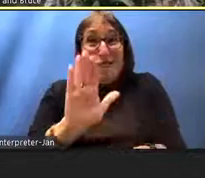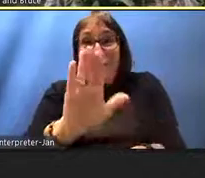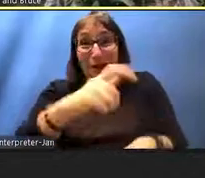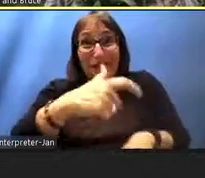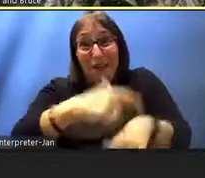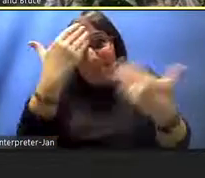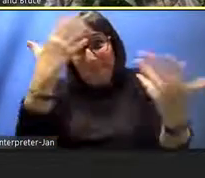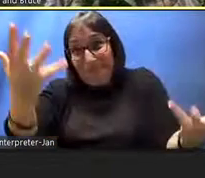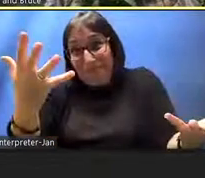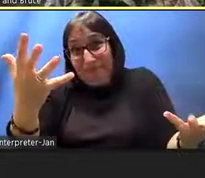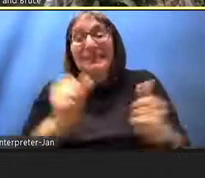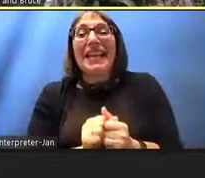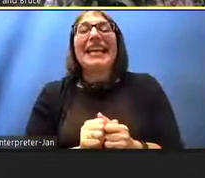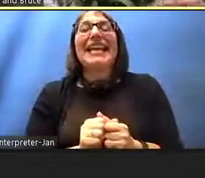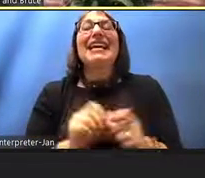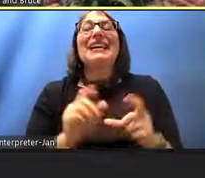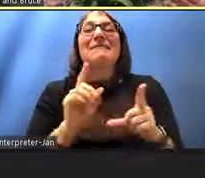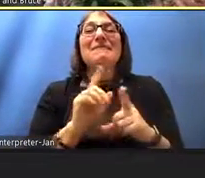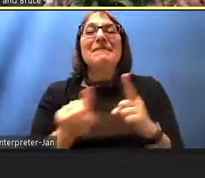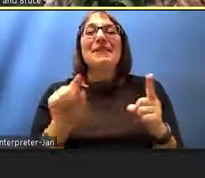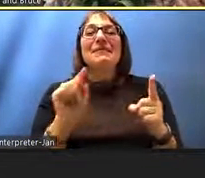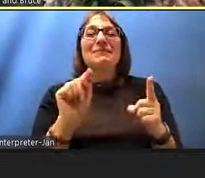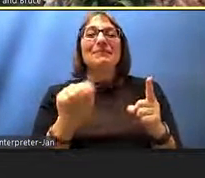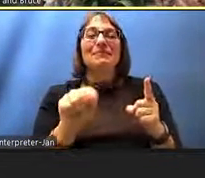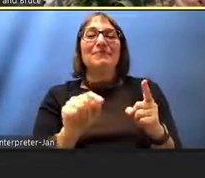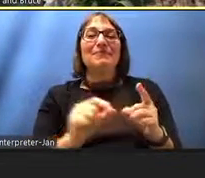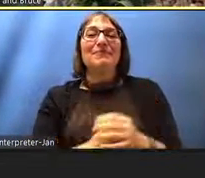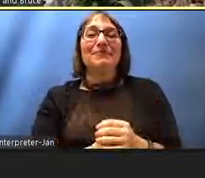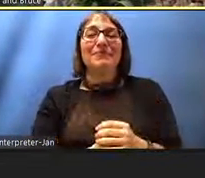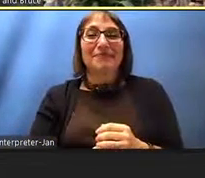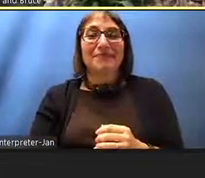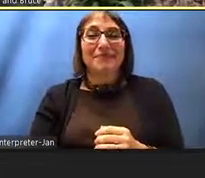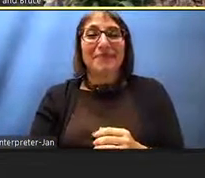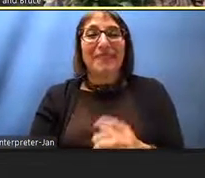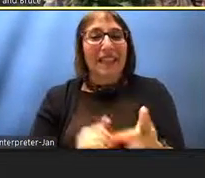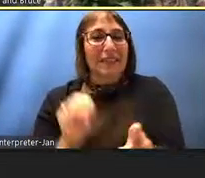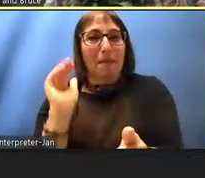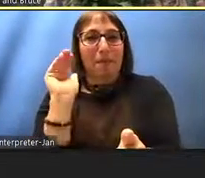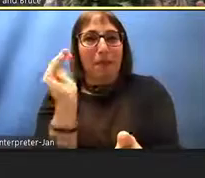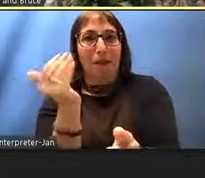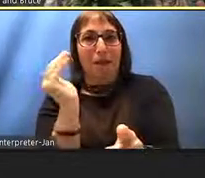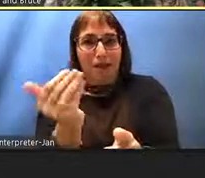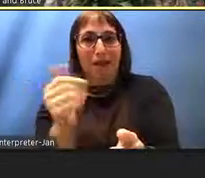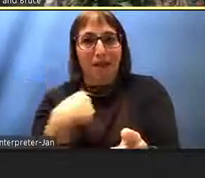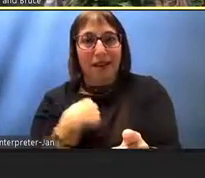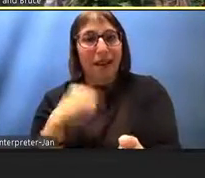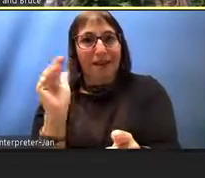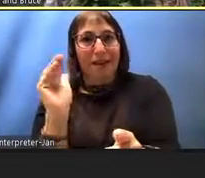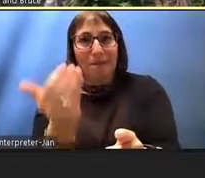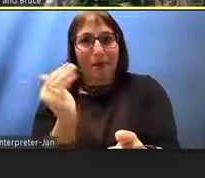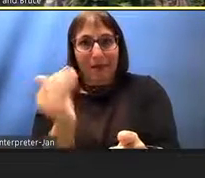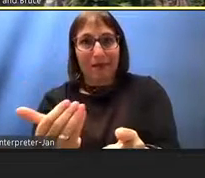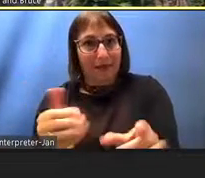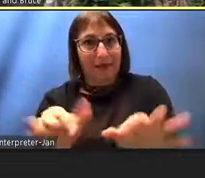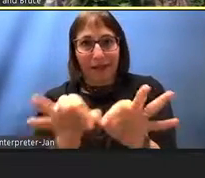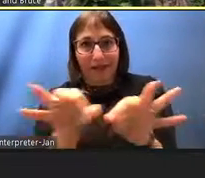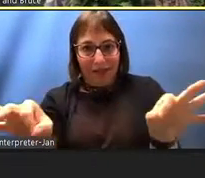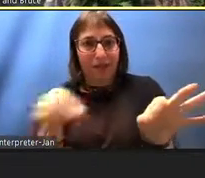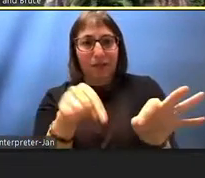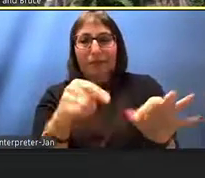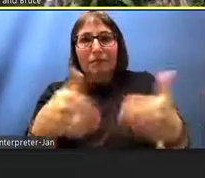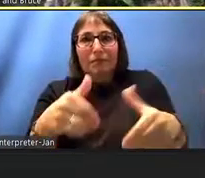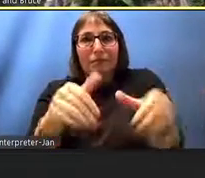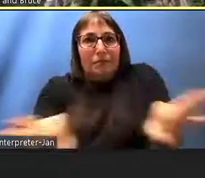but it's um apparent for us it's apparent that language is crucial